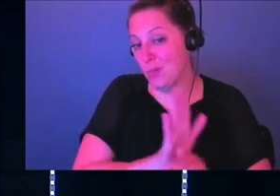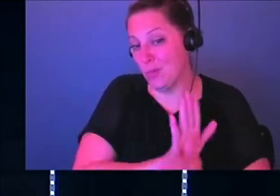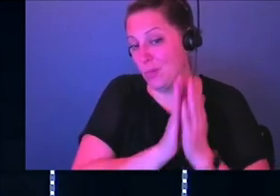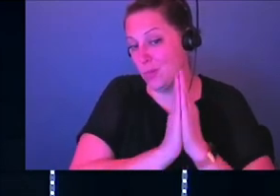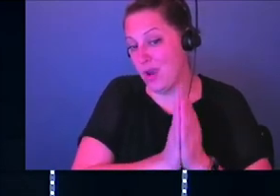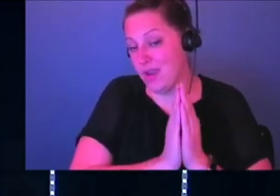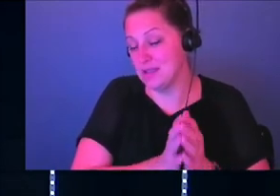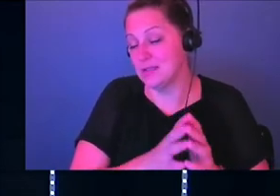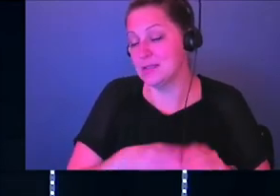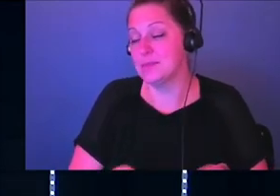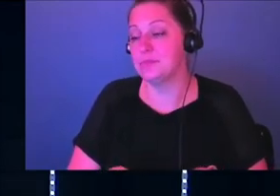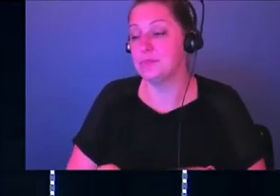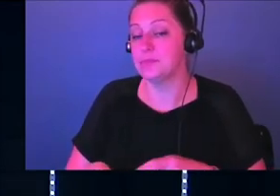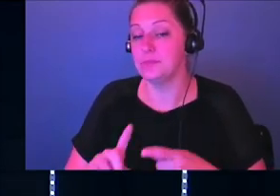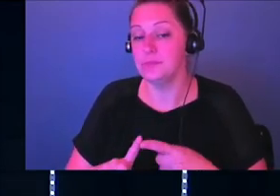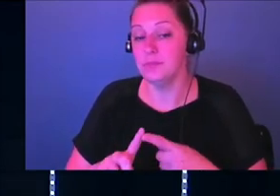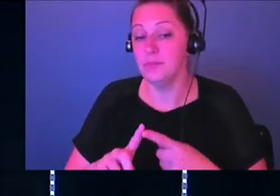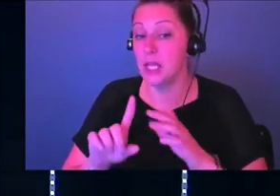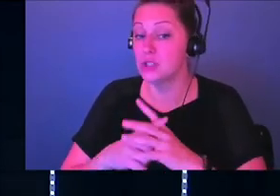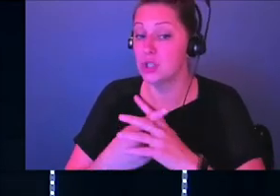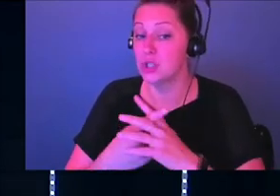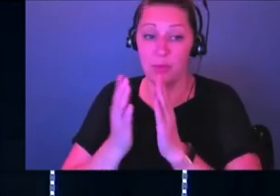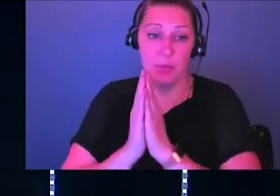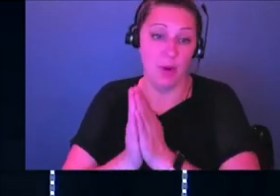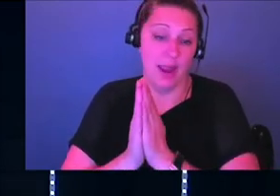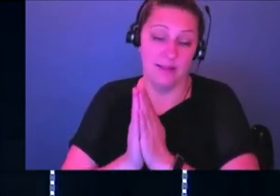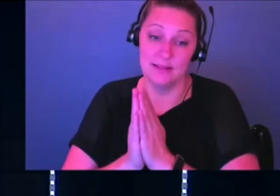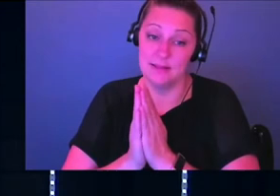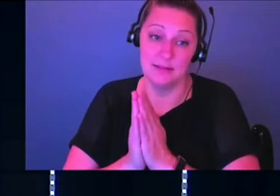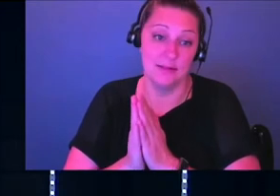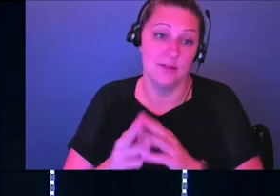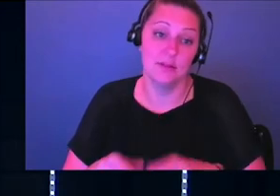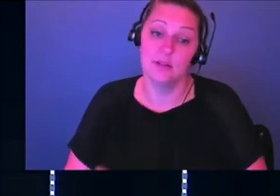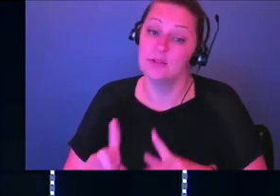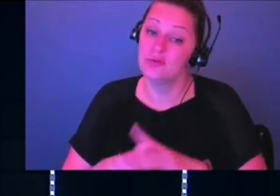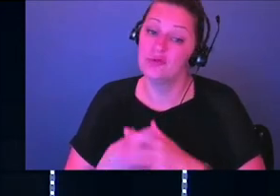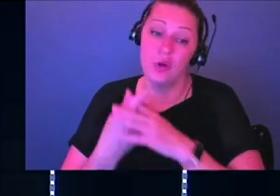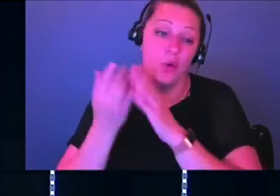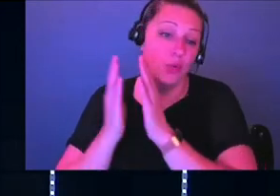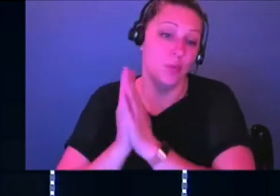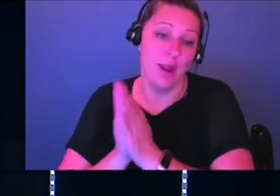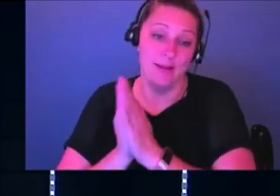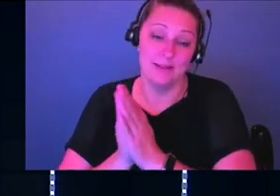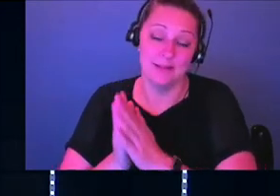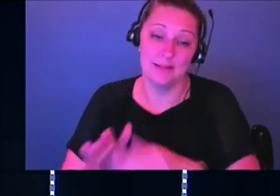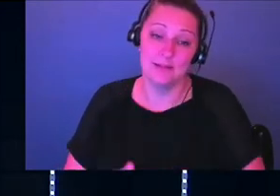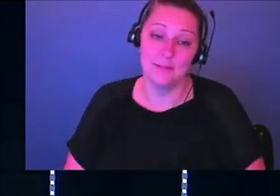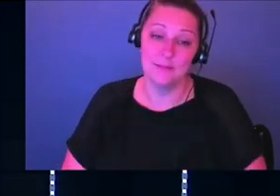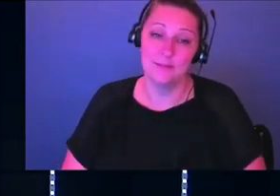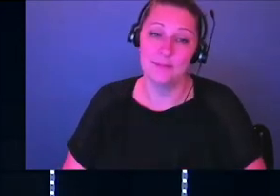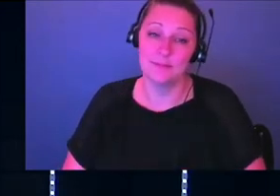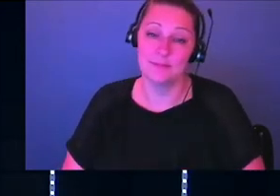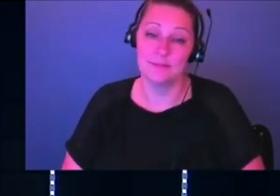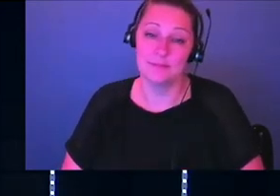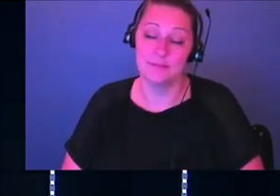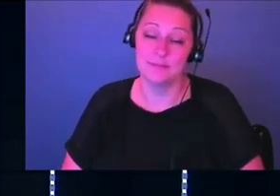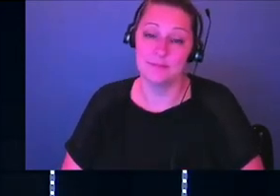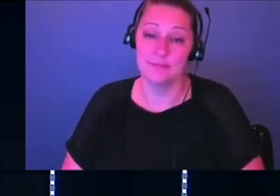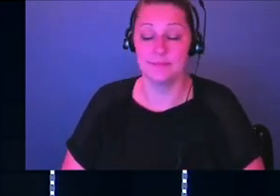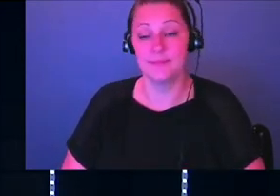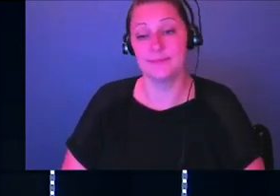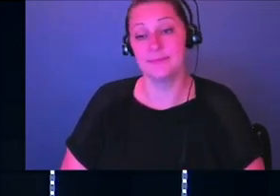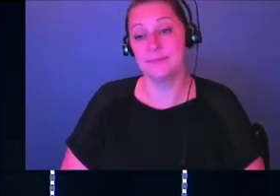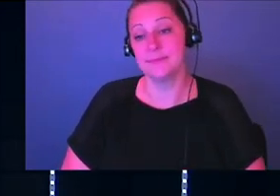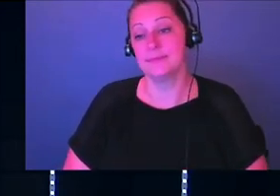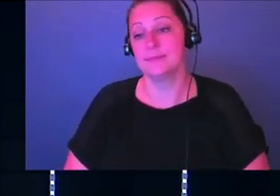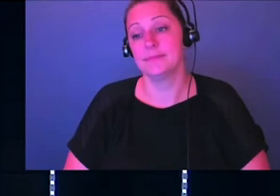one is start with praise, okay? Start with praise. This is more for those people who are in a spot